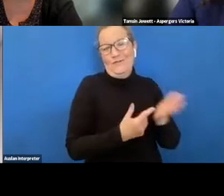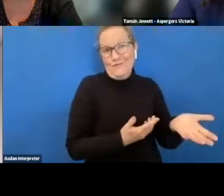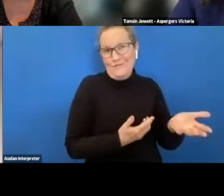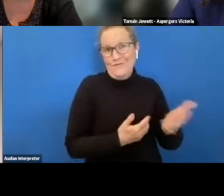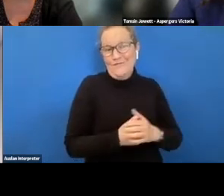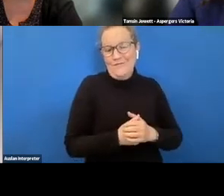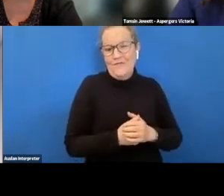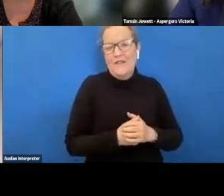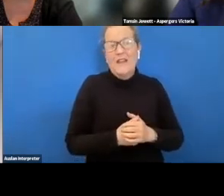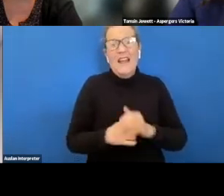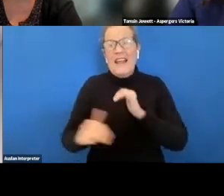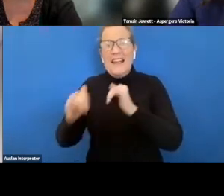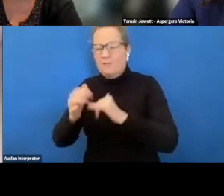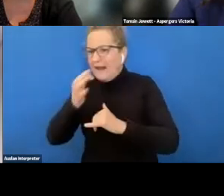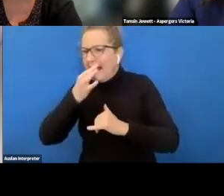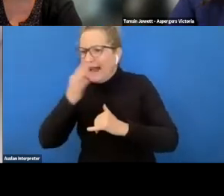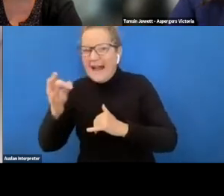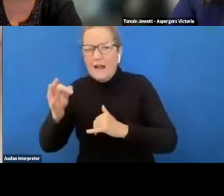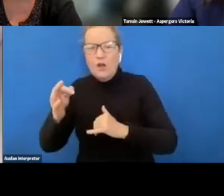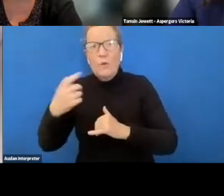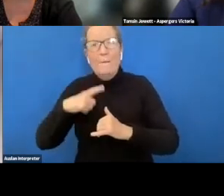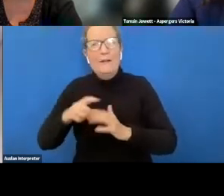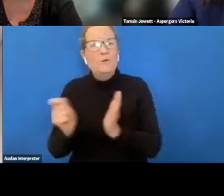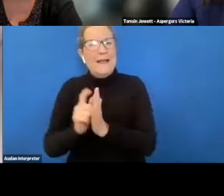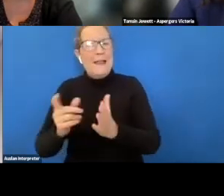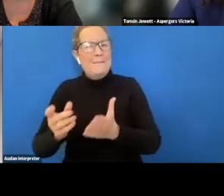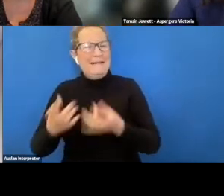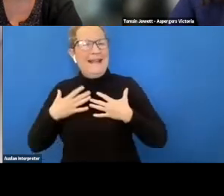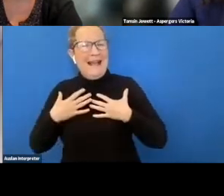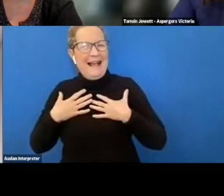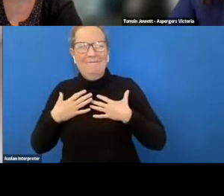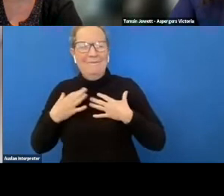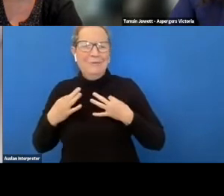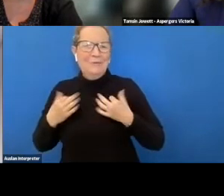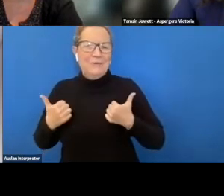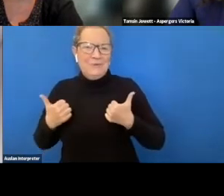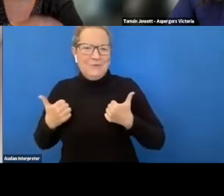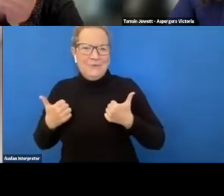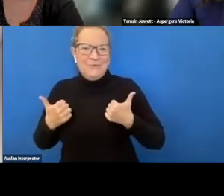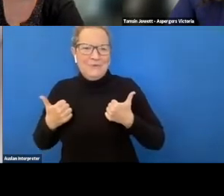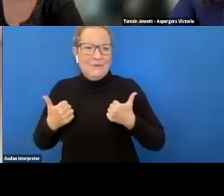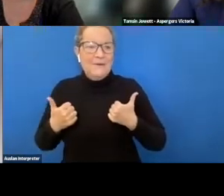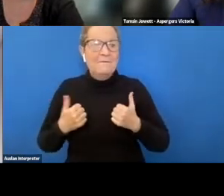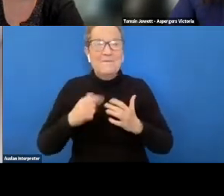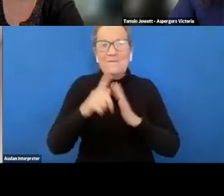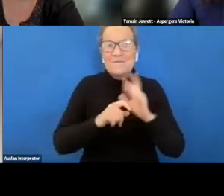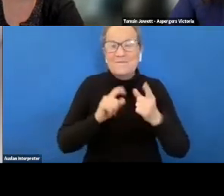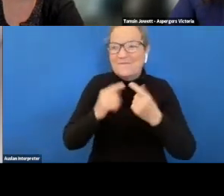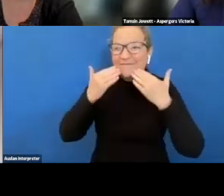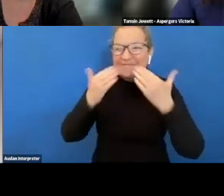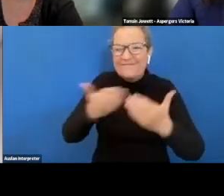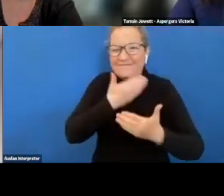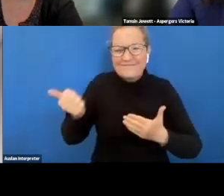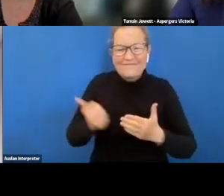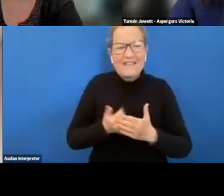asking them essentially getting them to sell themselves yep thank you beautiful so thank you